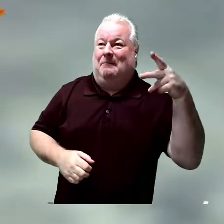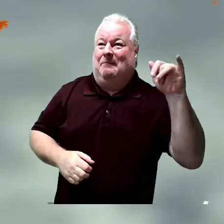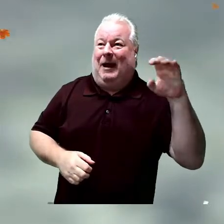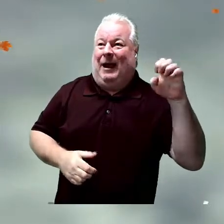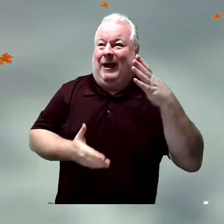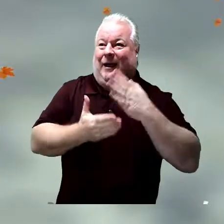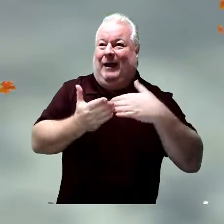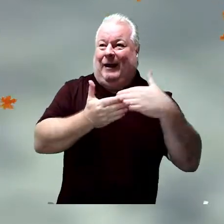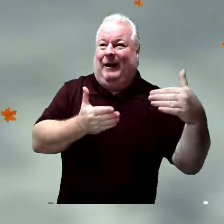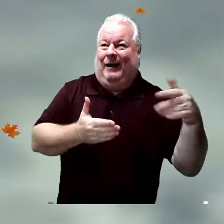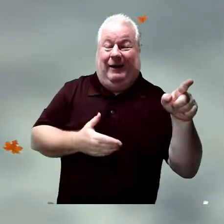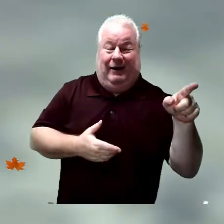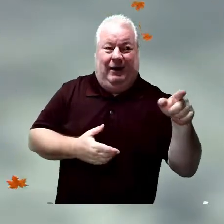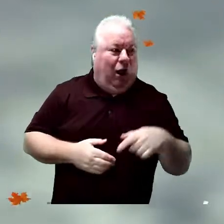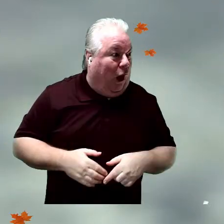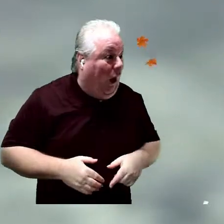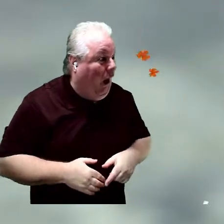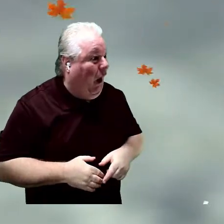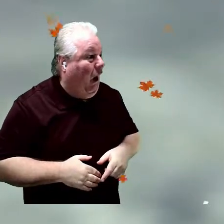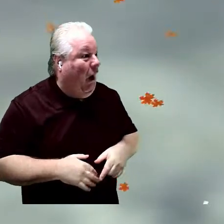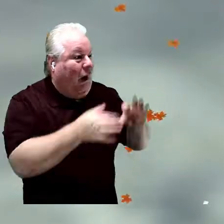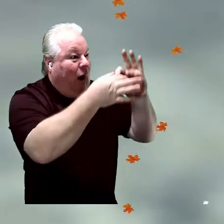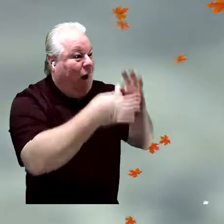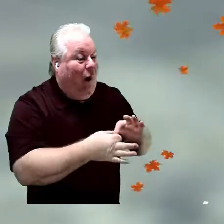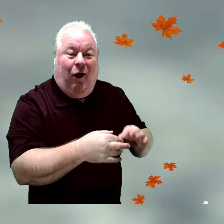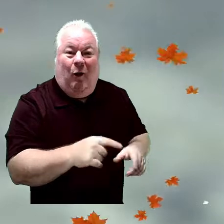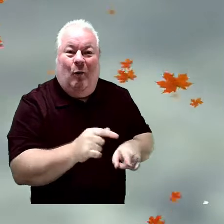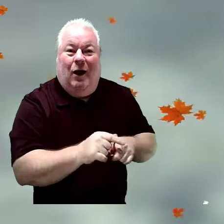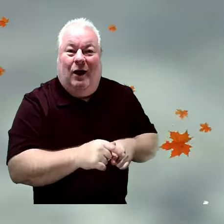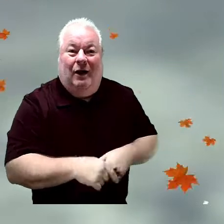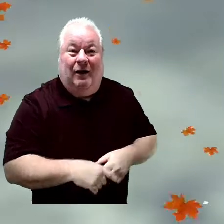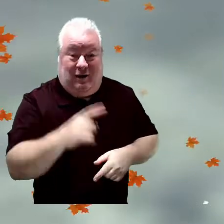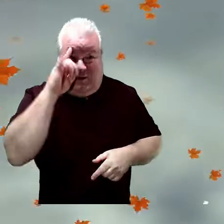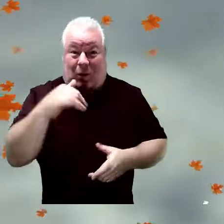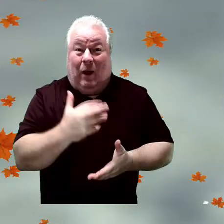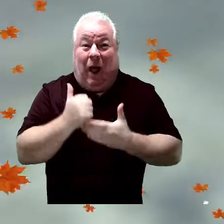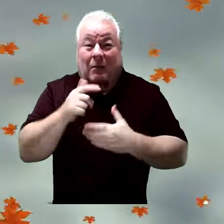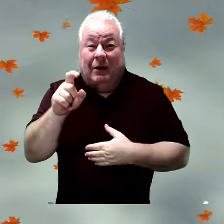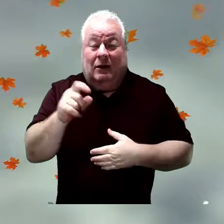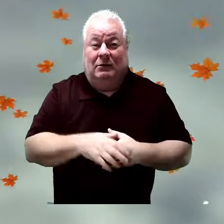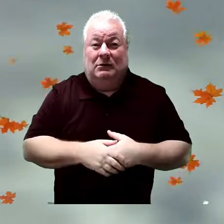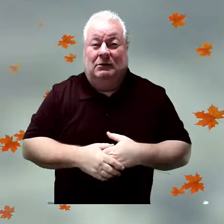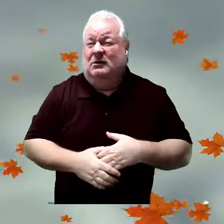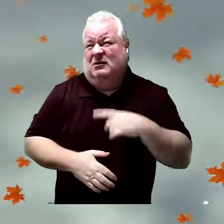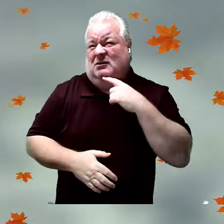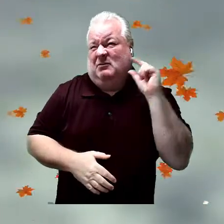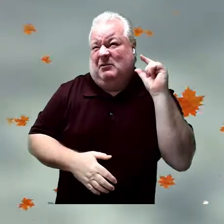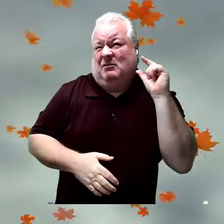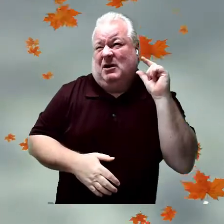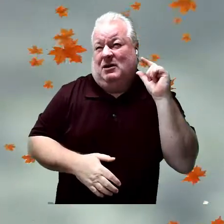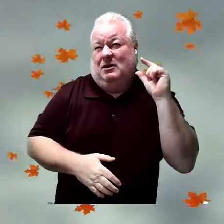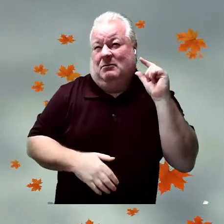pie. Ha, ha, ha, That's a good one. Hey, do you think that would help? Well, a little.